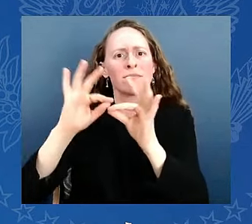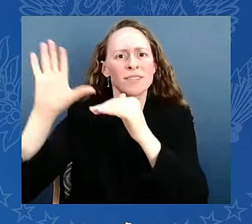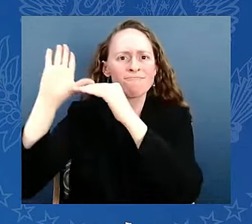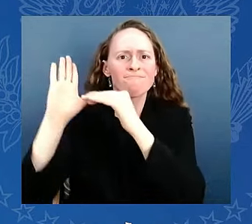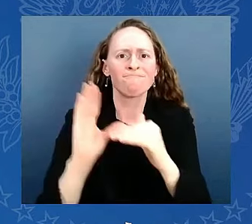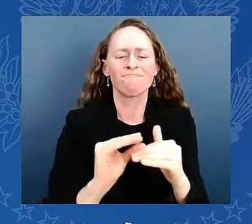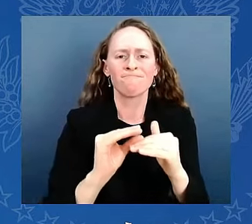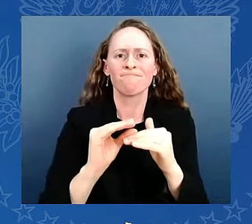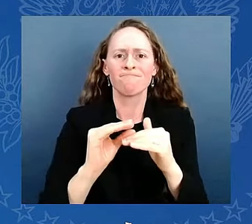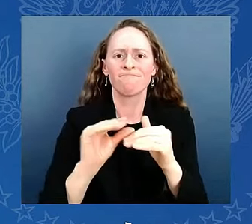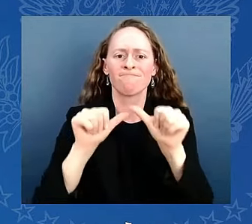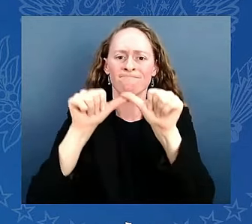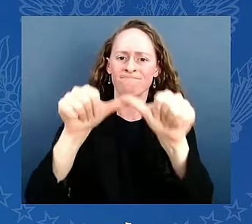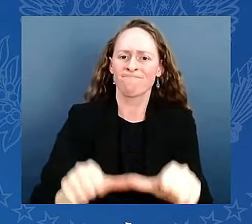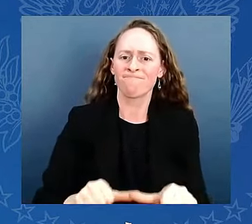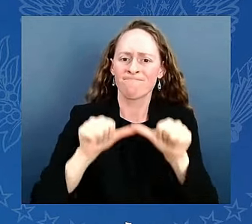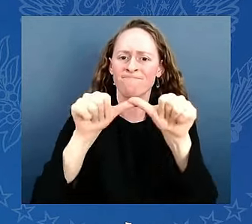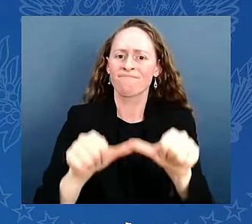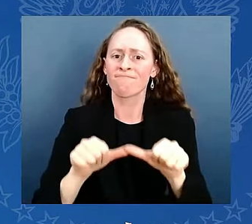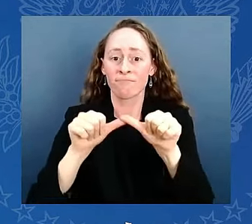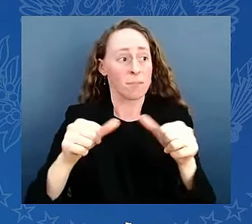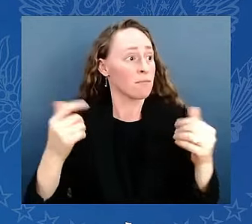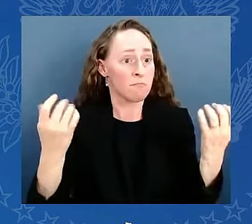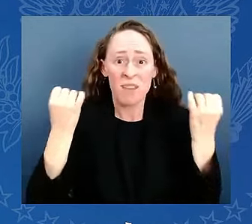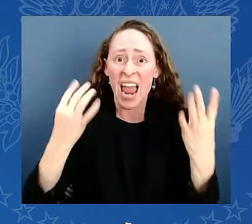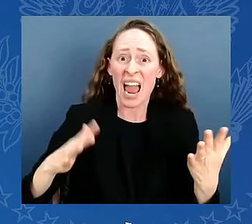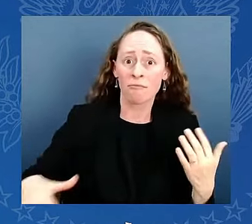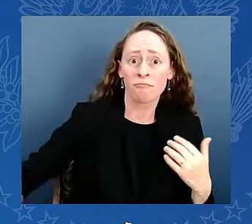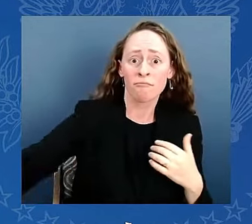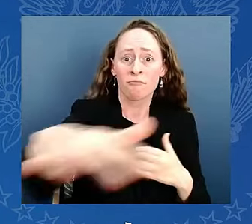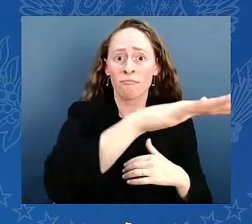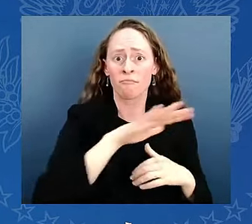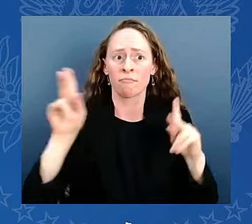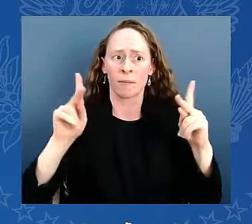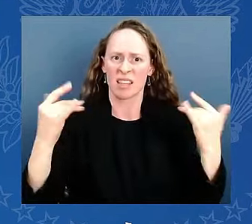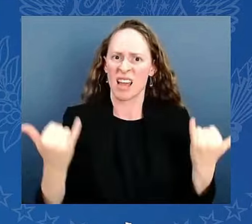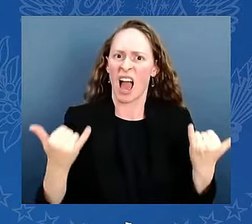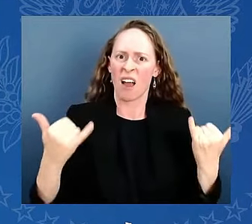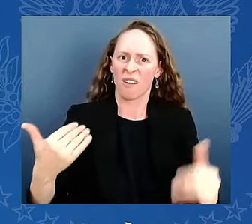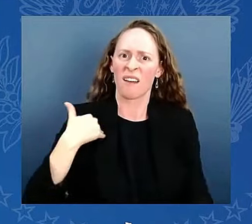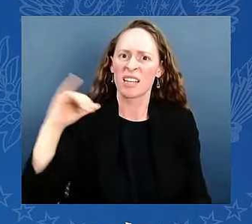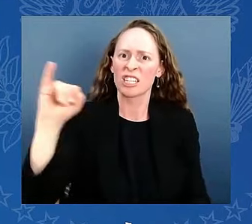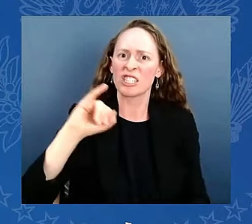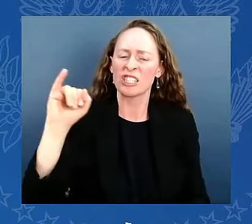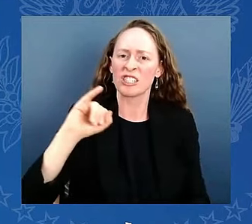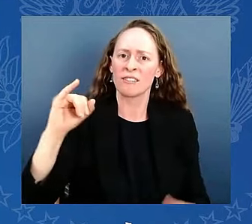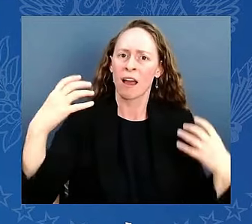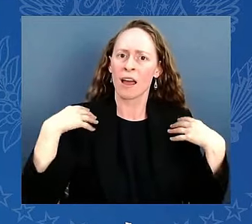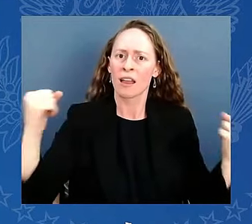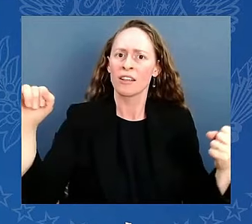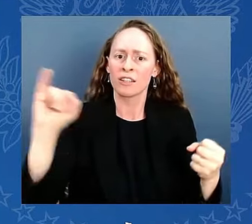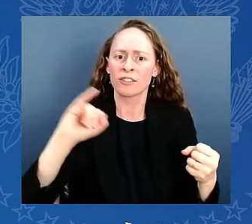significant laws helping millions of veterans and their families who are exposed to toxic materials.